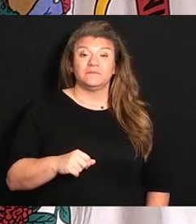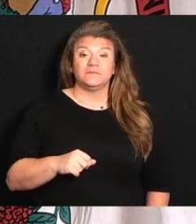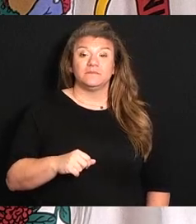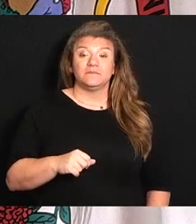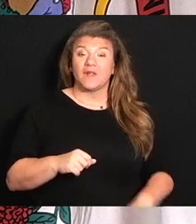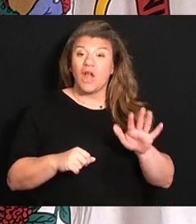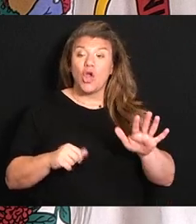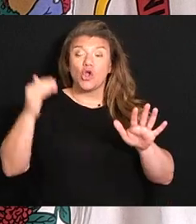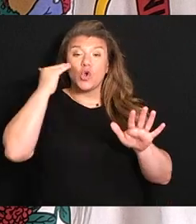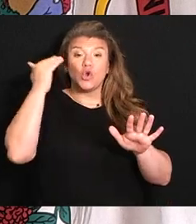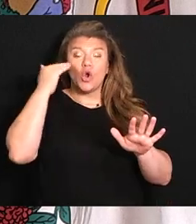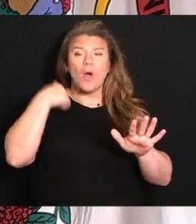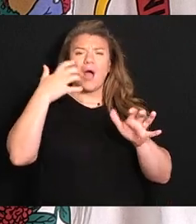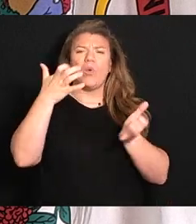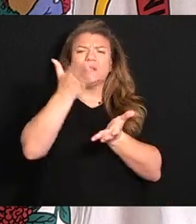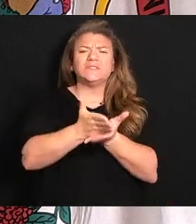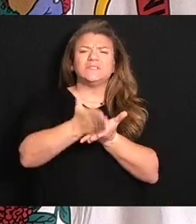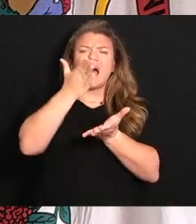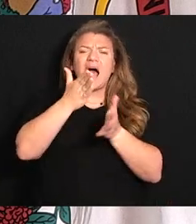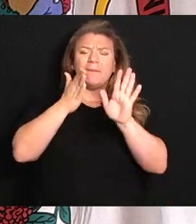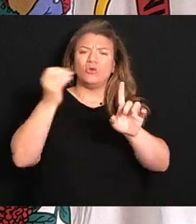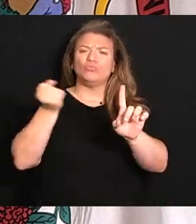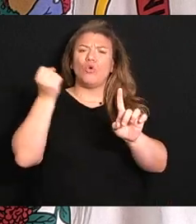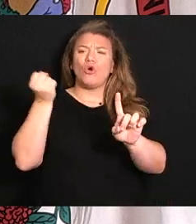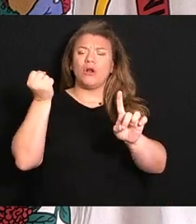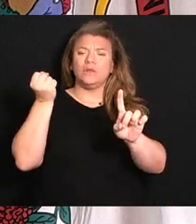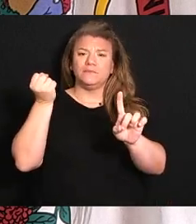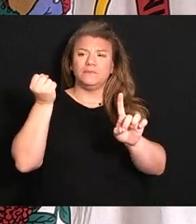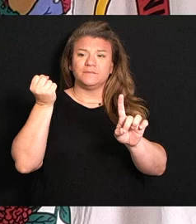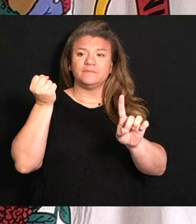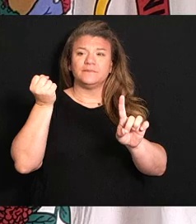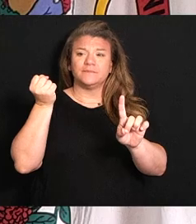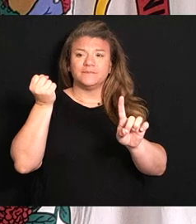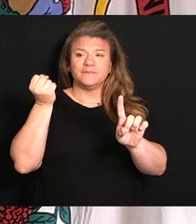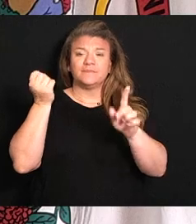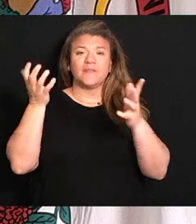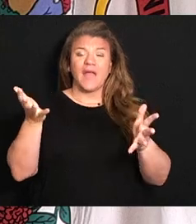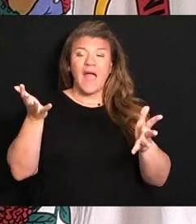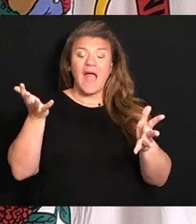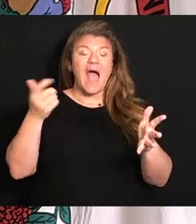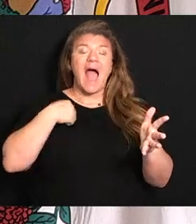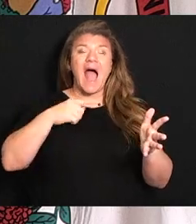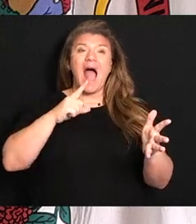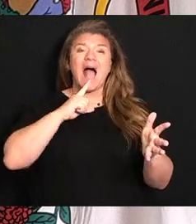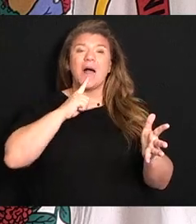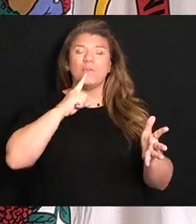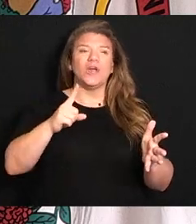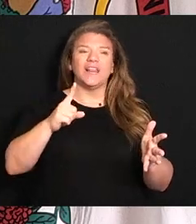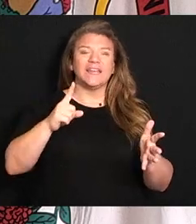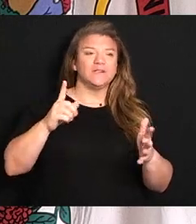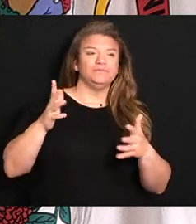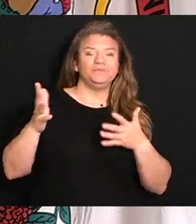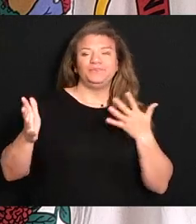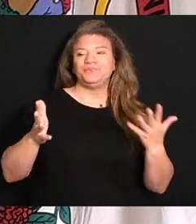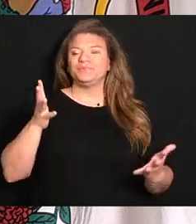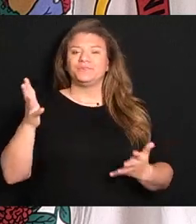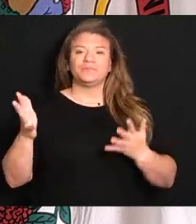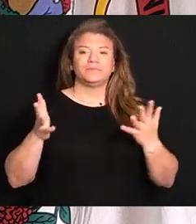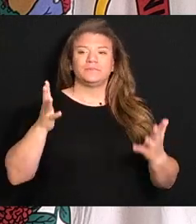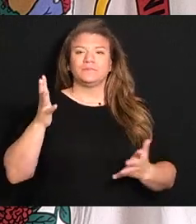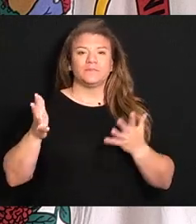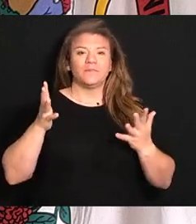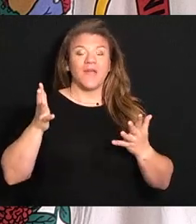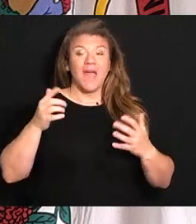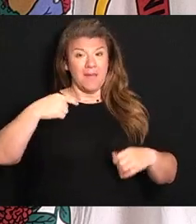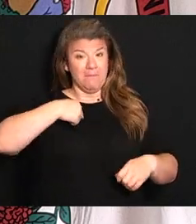First, you know, I want to stop just a second and say just this, that, you know, I'm really foreign to getting to feeling